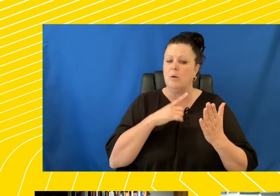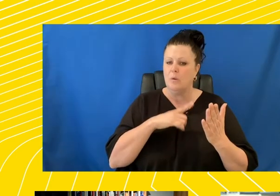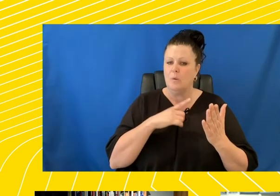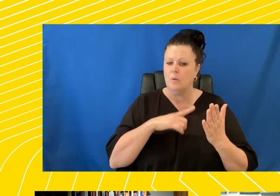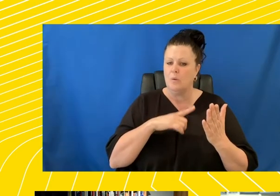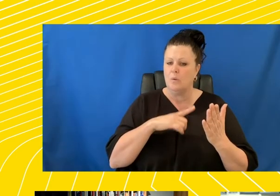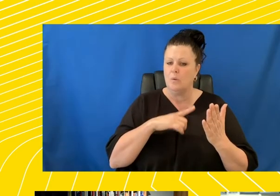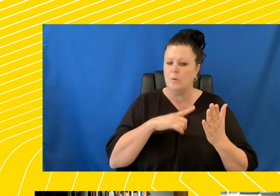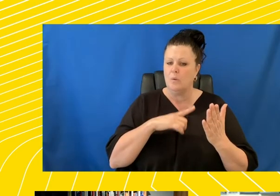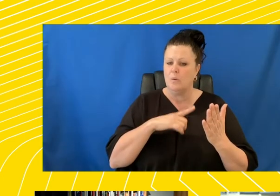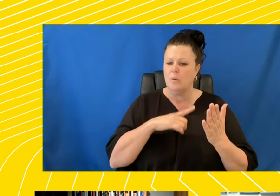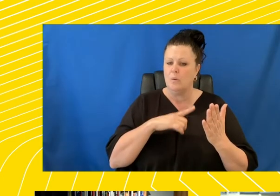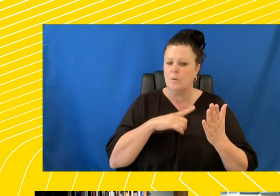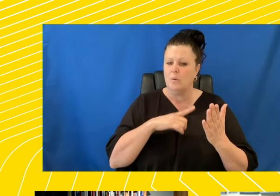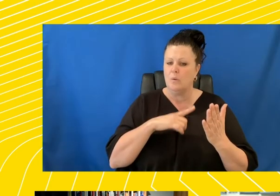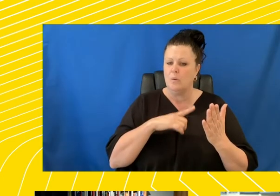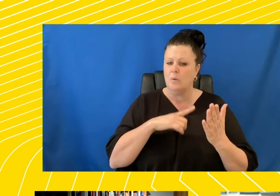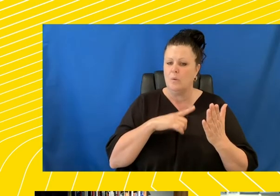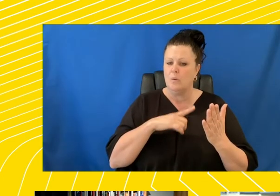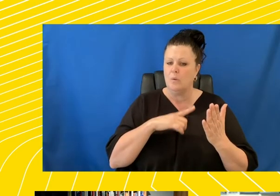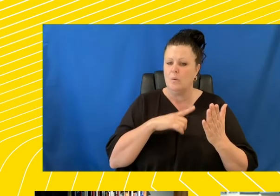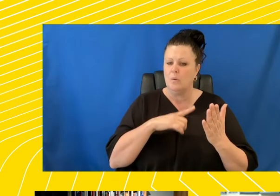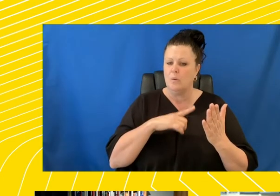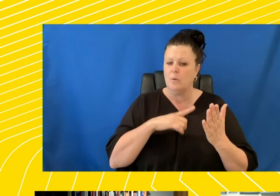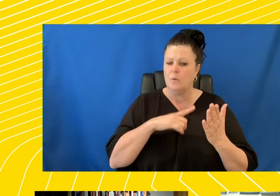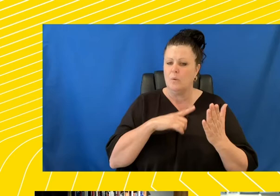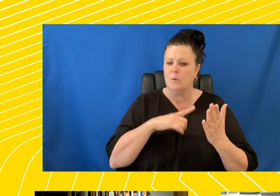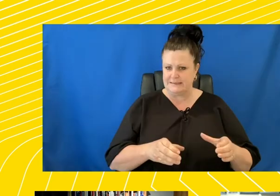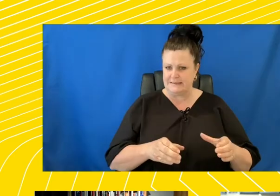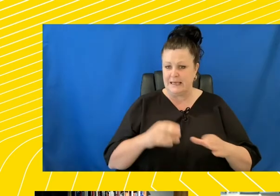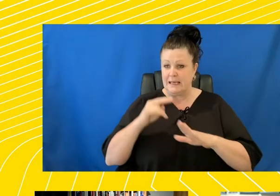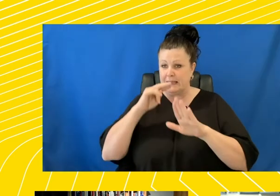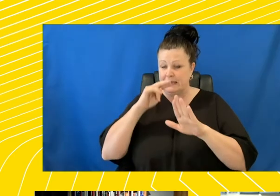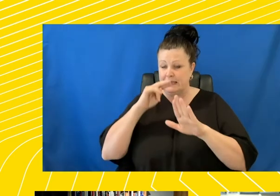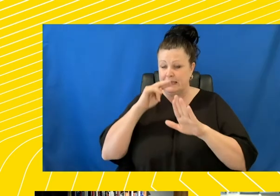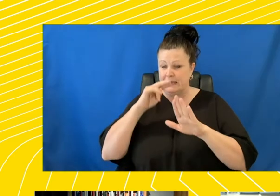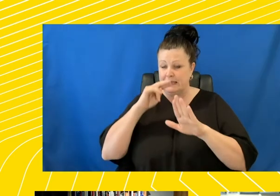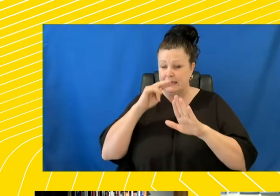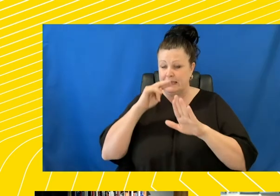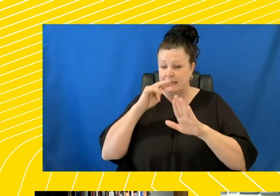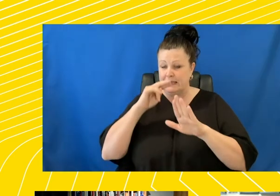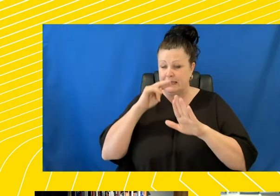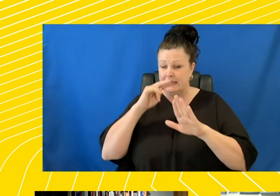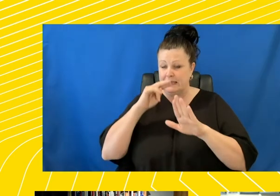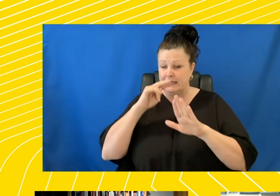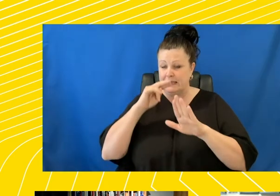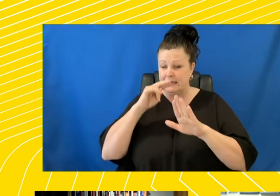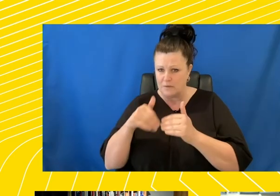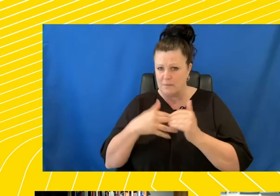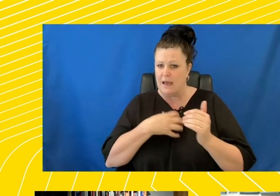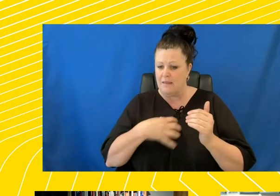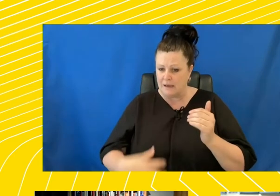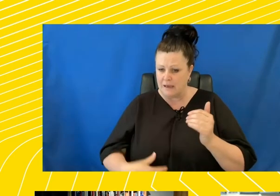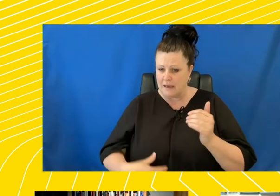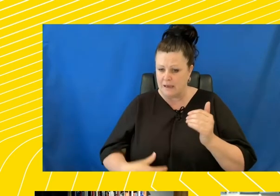is a category error. The Nazi euthanasia program was a program of state-sponsored